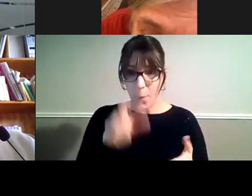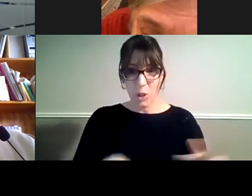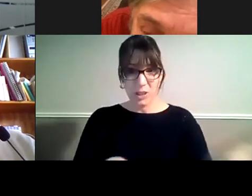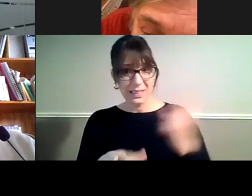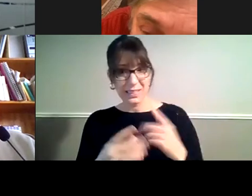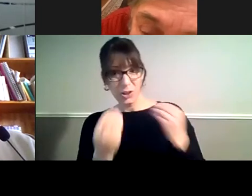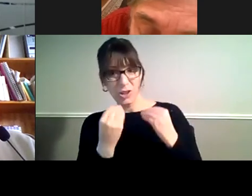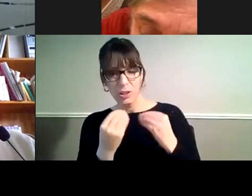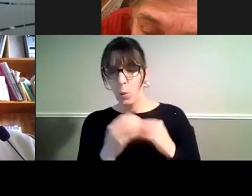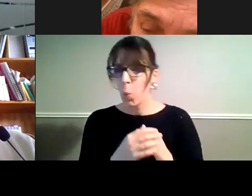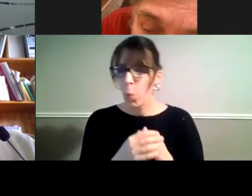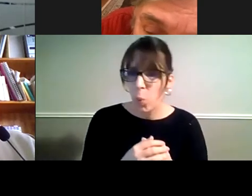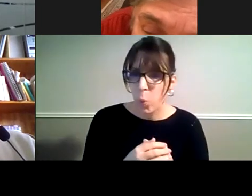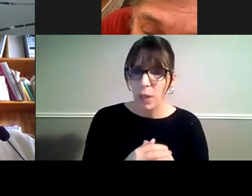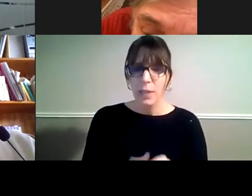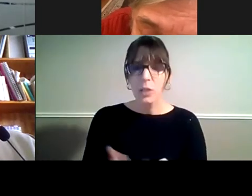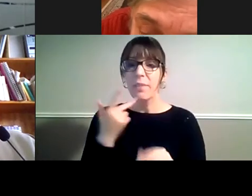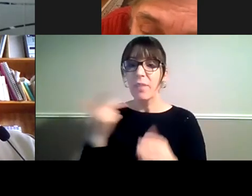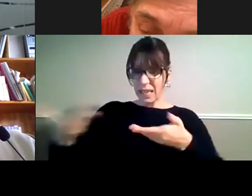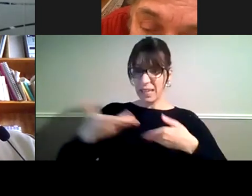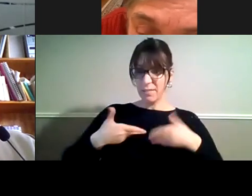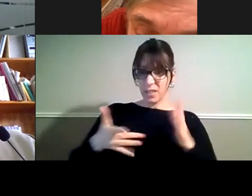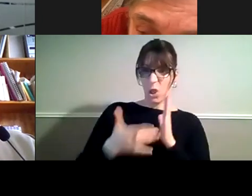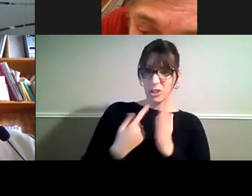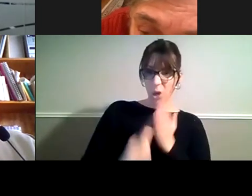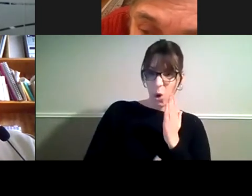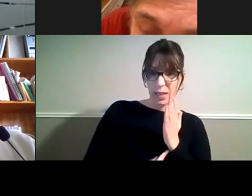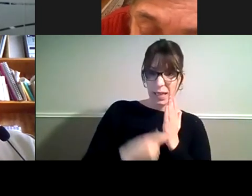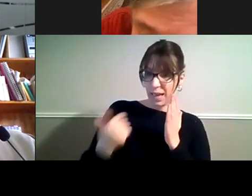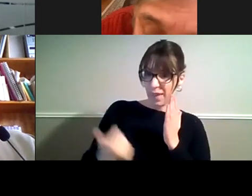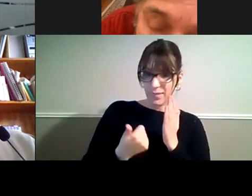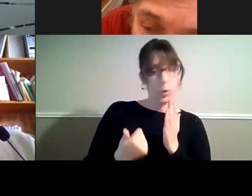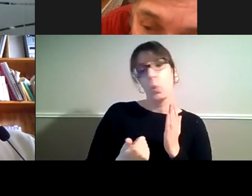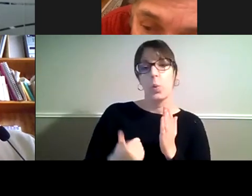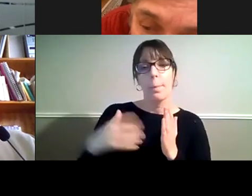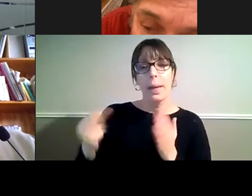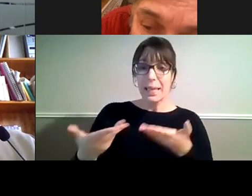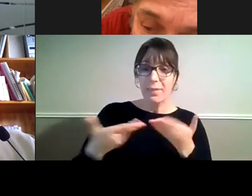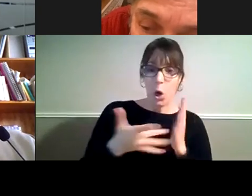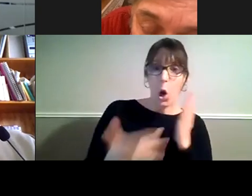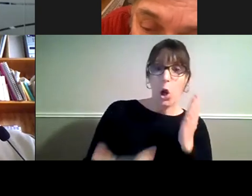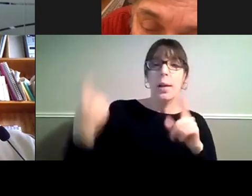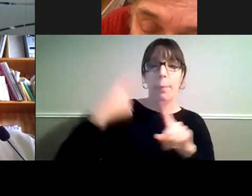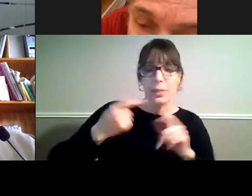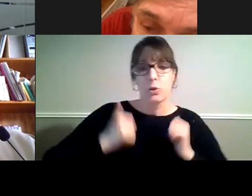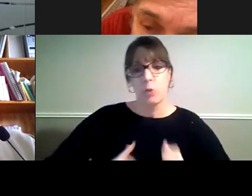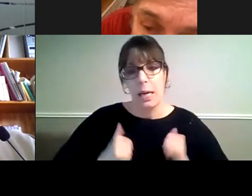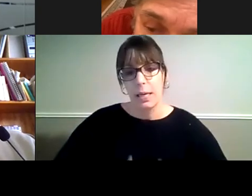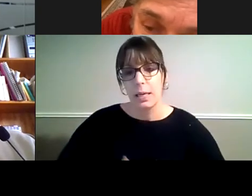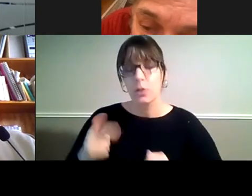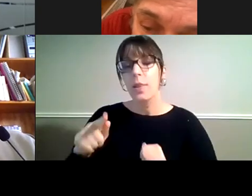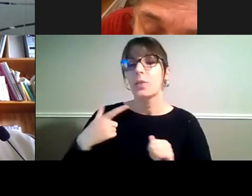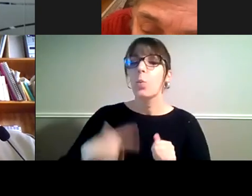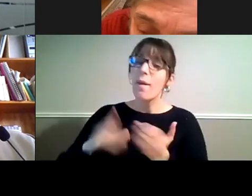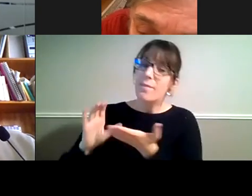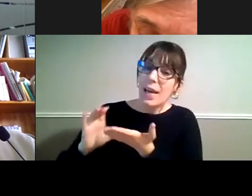need access to the training as well. So funding becomes really important in that way too. Yeah,